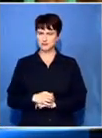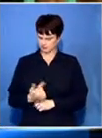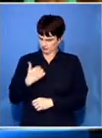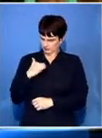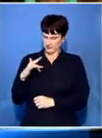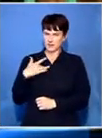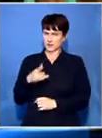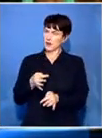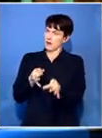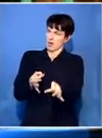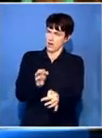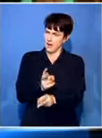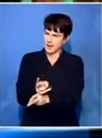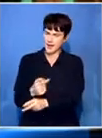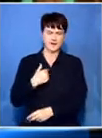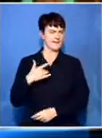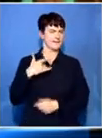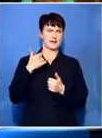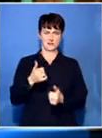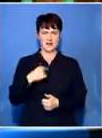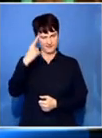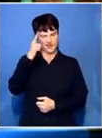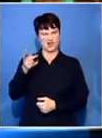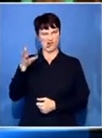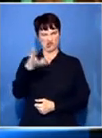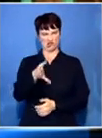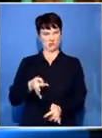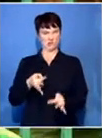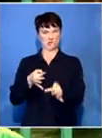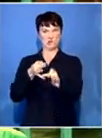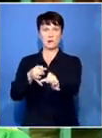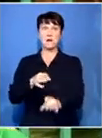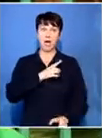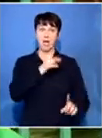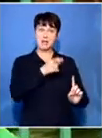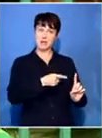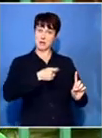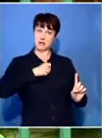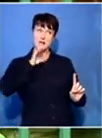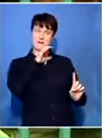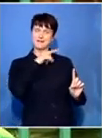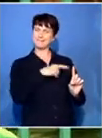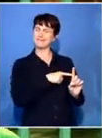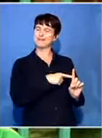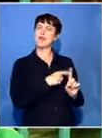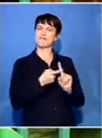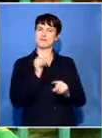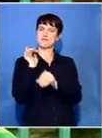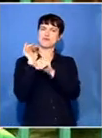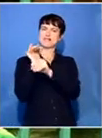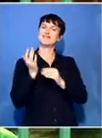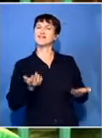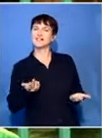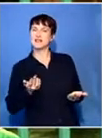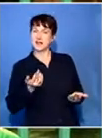well about this postponement. I feel that they are doing this on purpose because Mido is a foreigner and I don't even know how I'm going to inform them